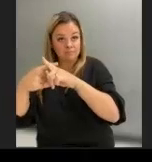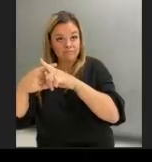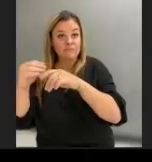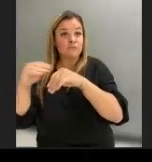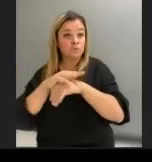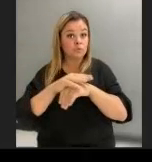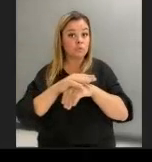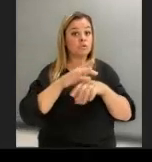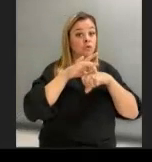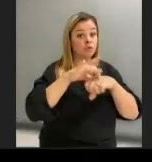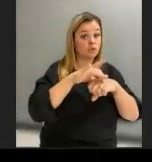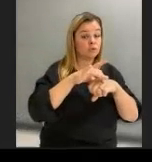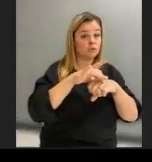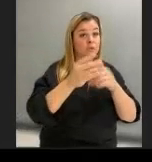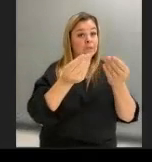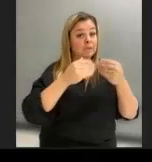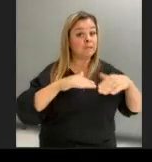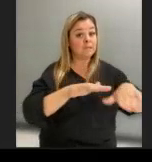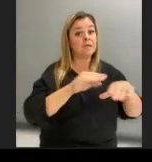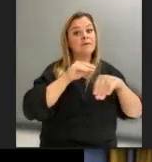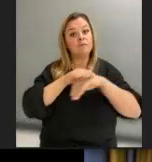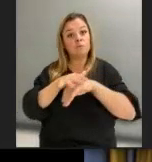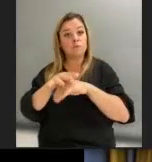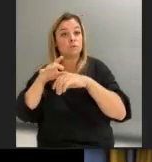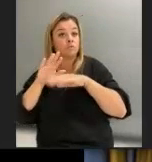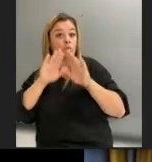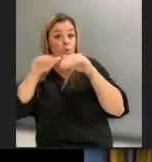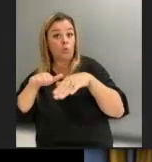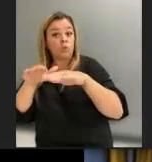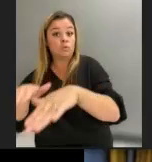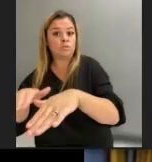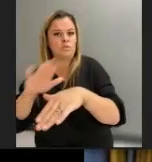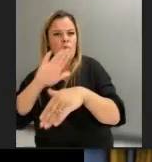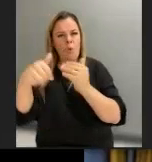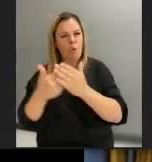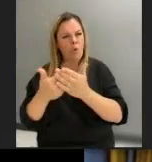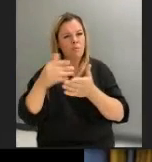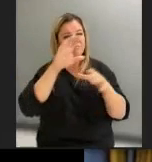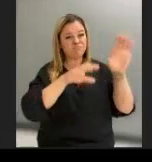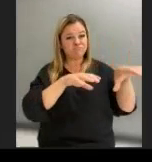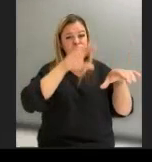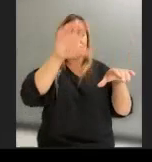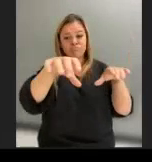land influences the ocean. All those pieces are interconnected.